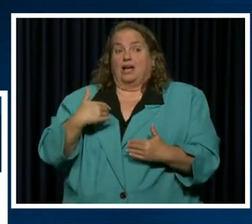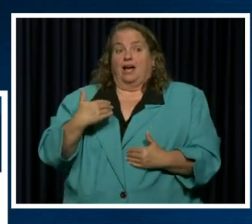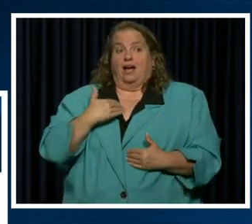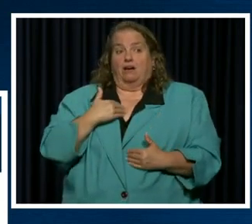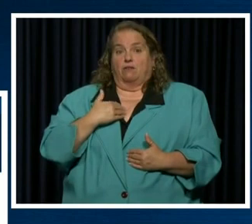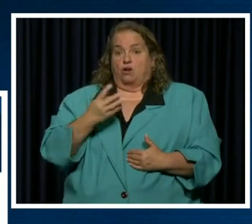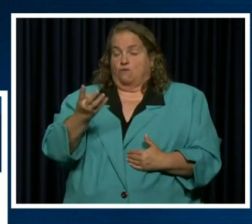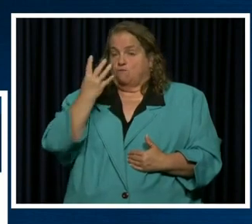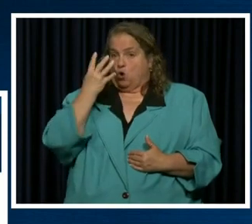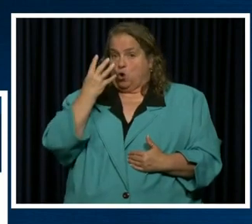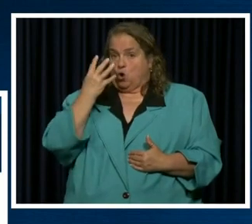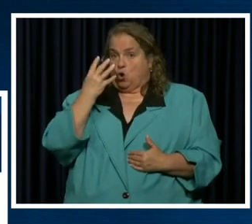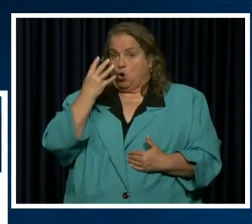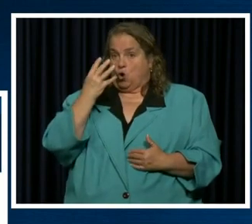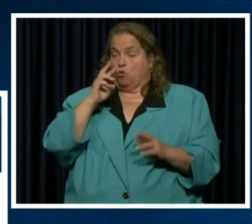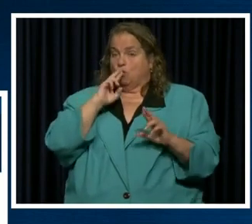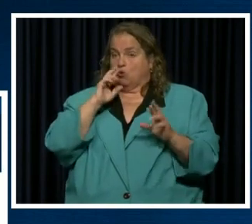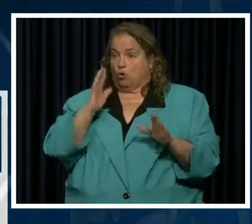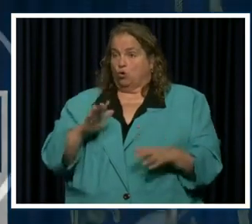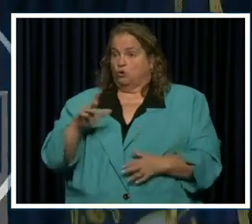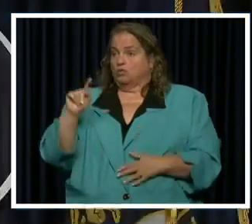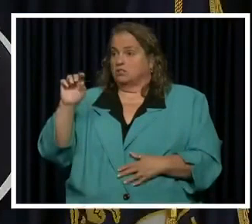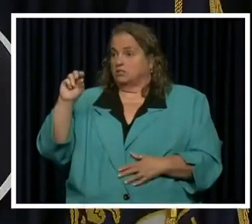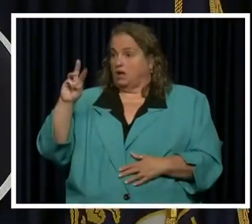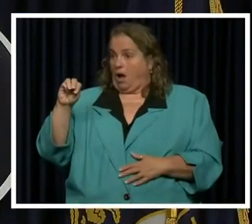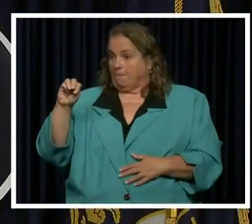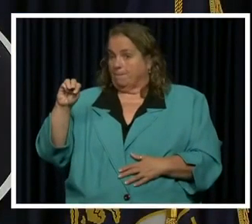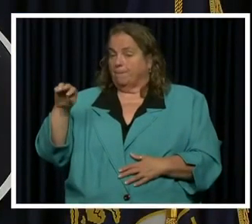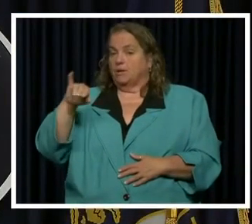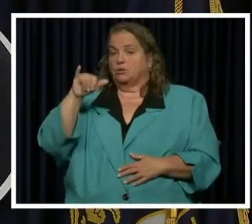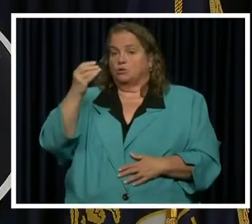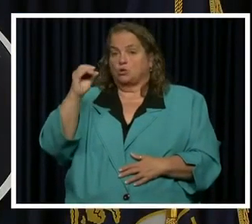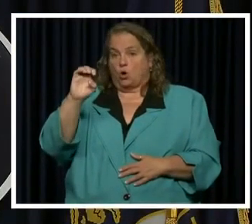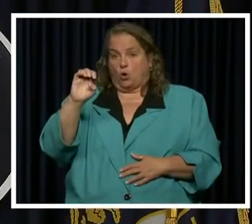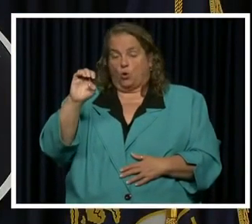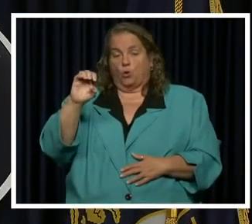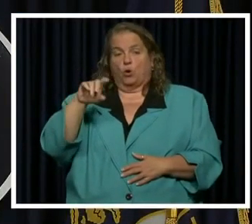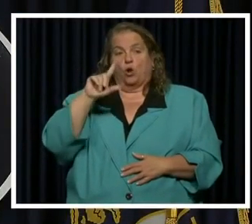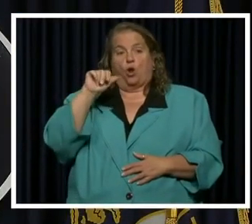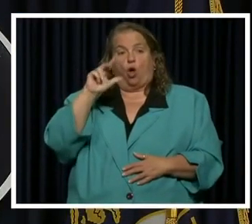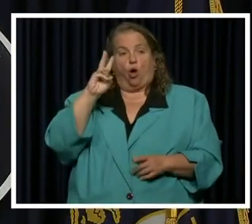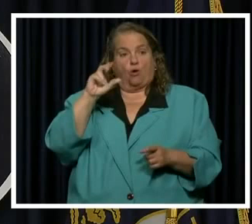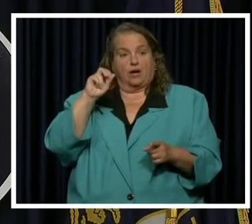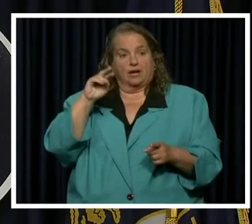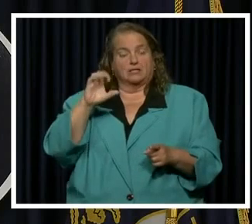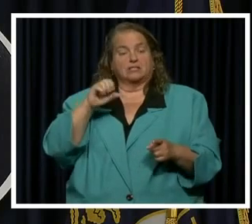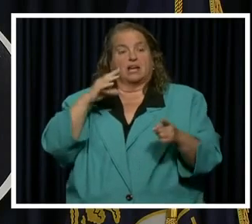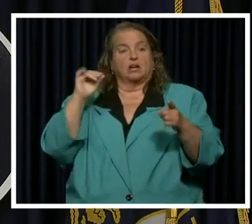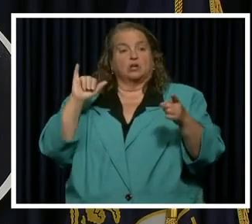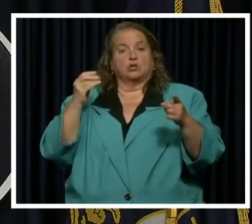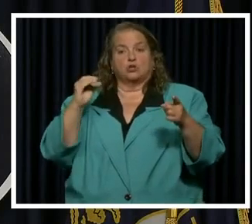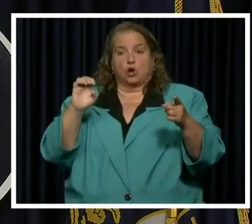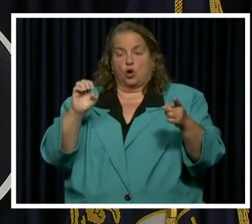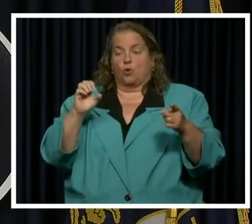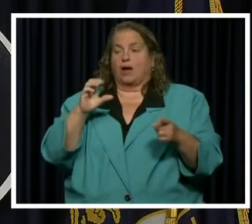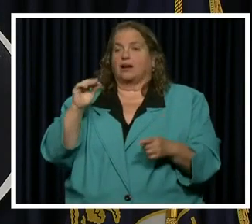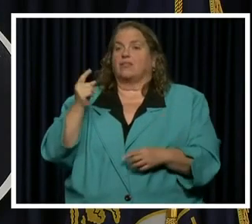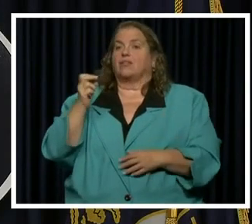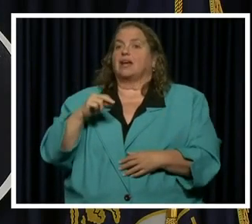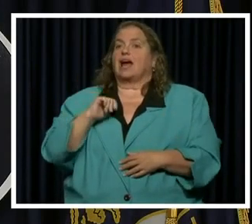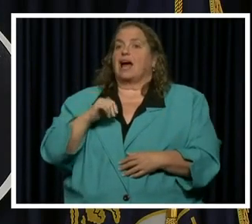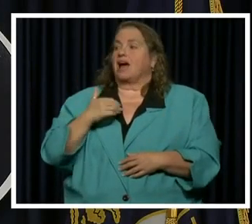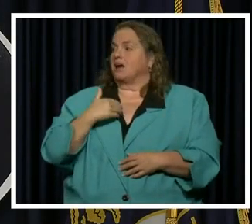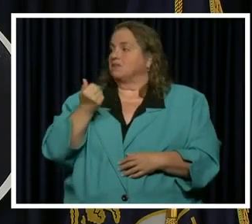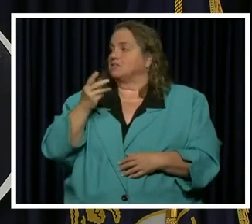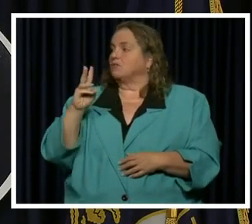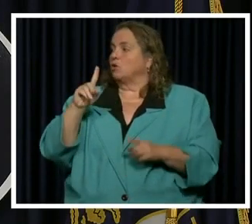journalists joining us. We have Tom Latech. We have Joe Ragusa. We have Lawrence Smith. We have Joe Sanka. And then I have